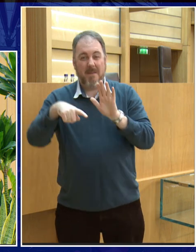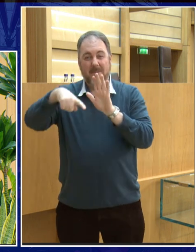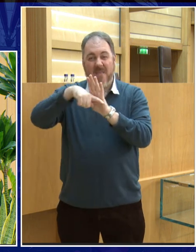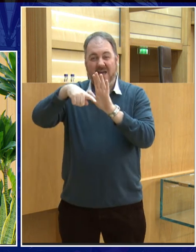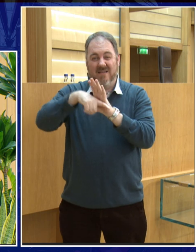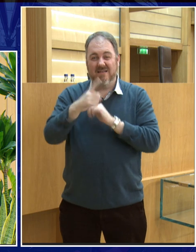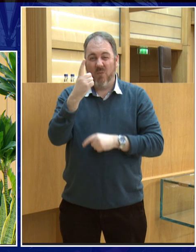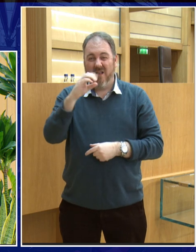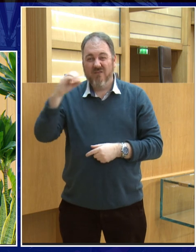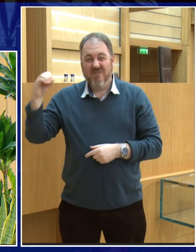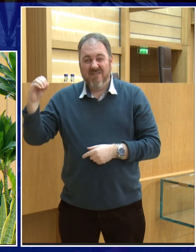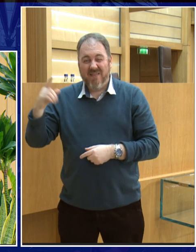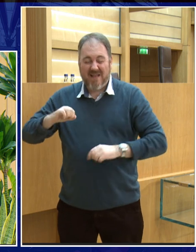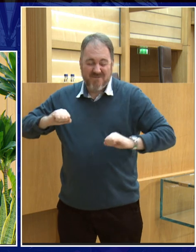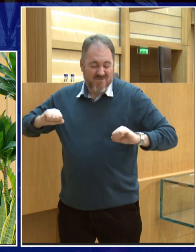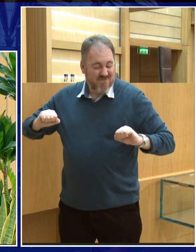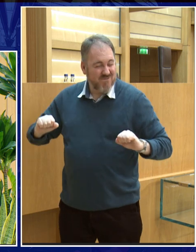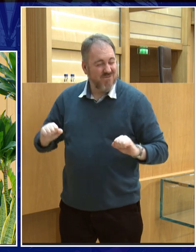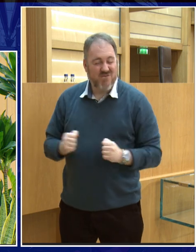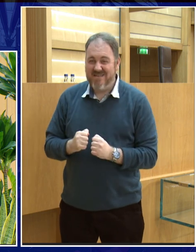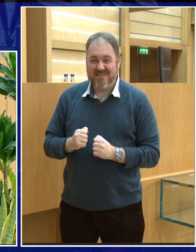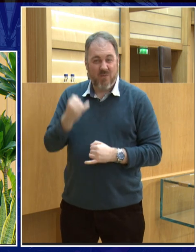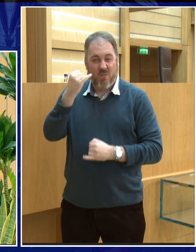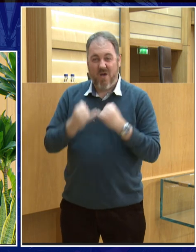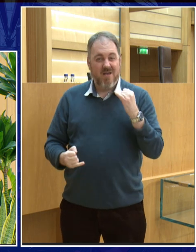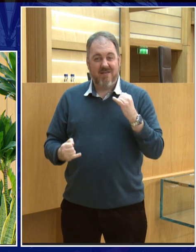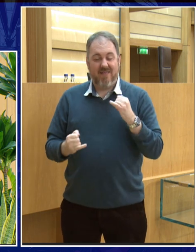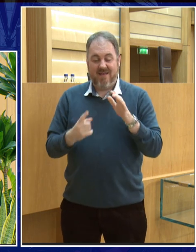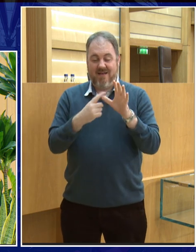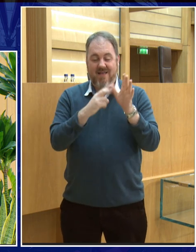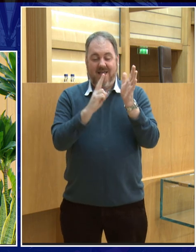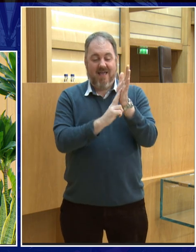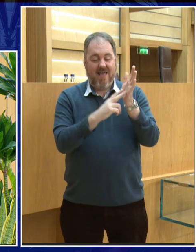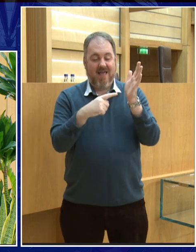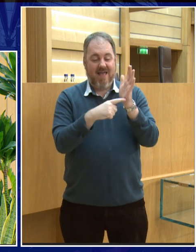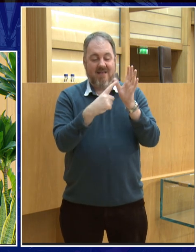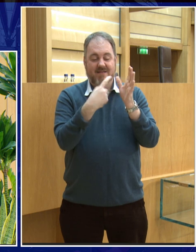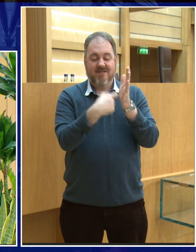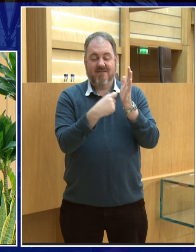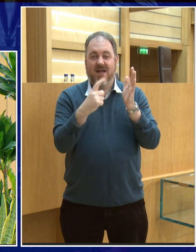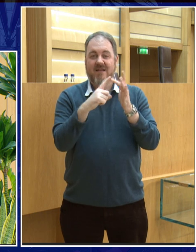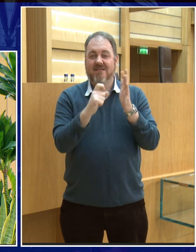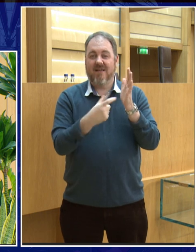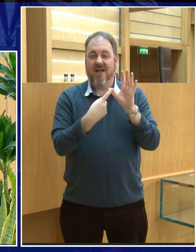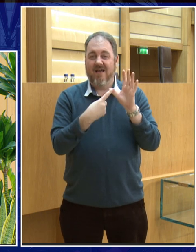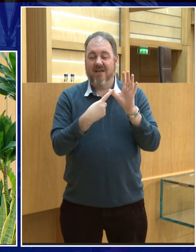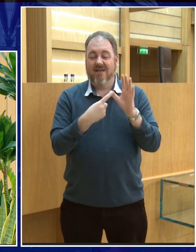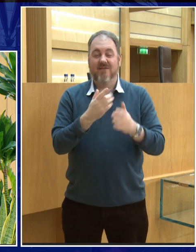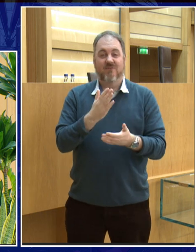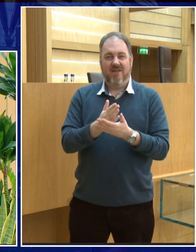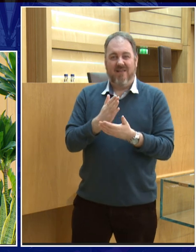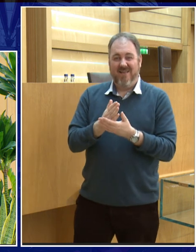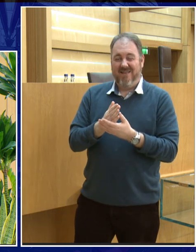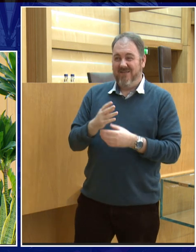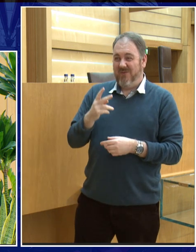Now, that's colder than Antarctica. So one day, it's sort oh, wow, it's a bit hot here, you know, 200 degrees C. And then the